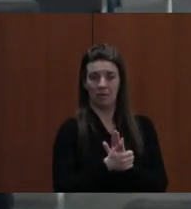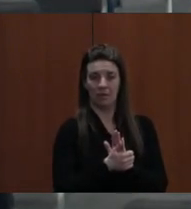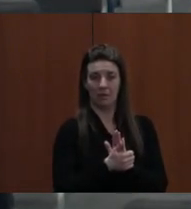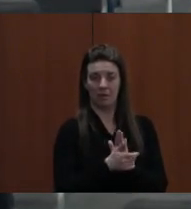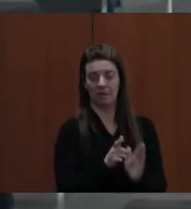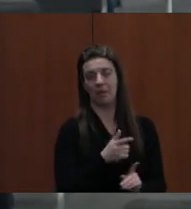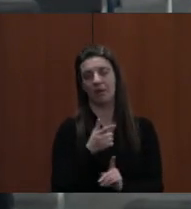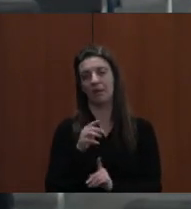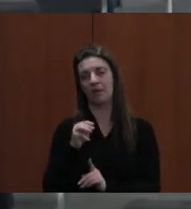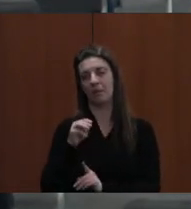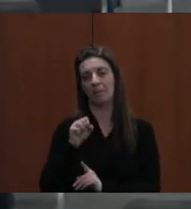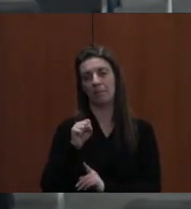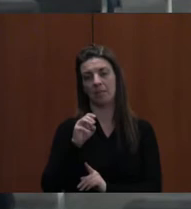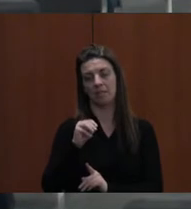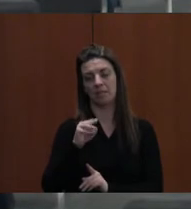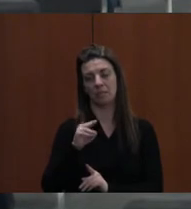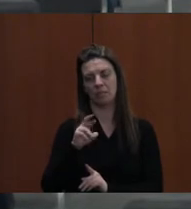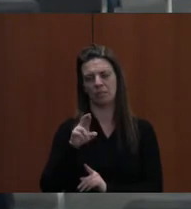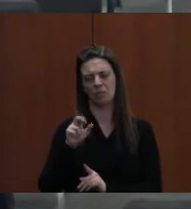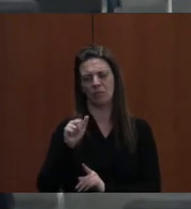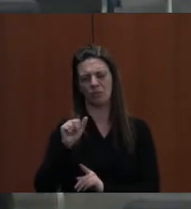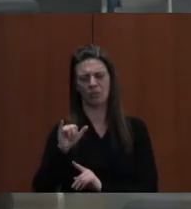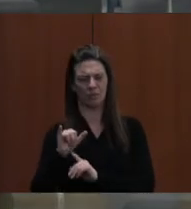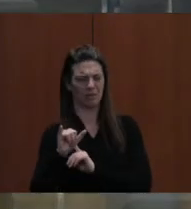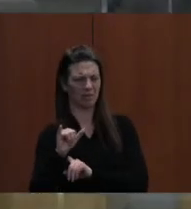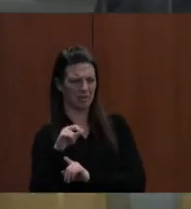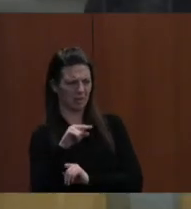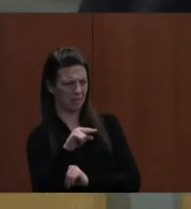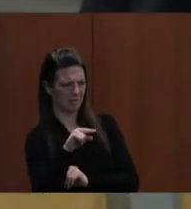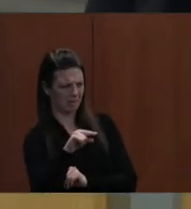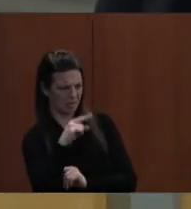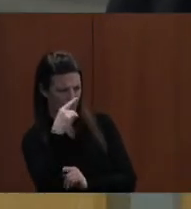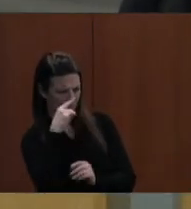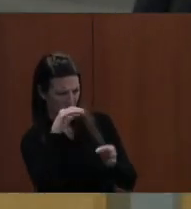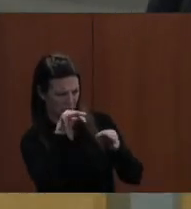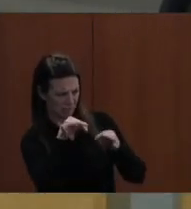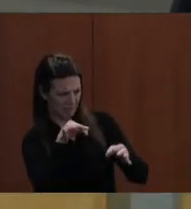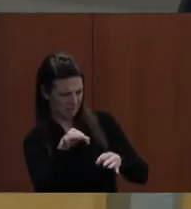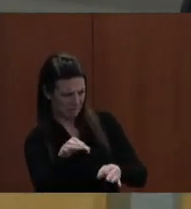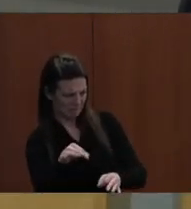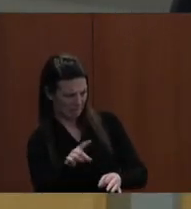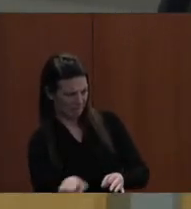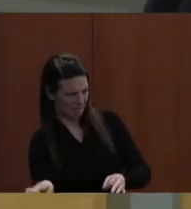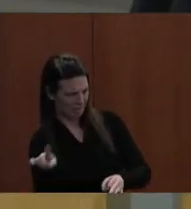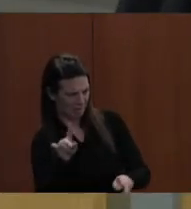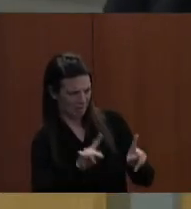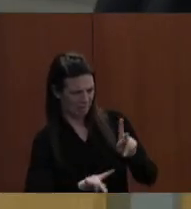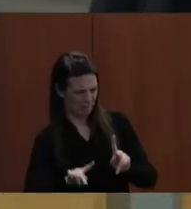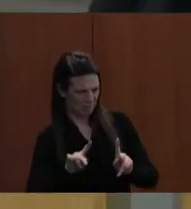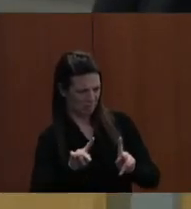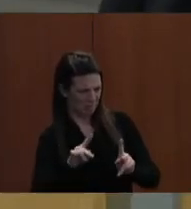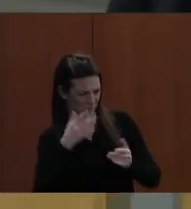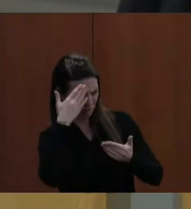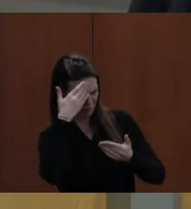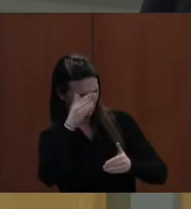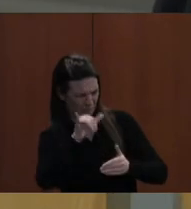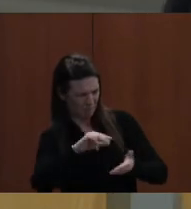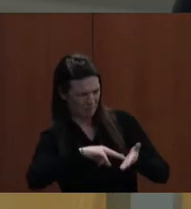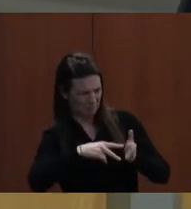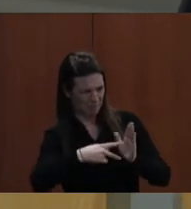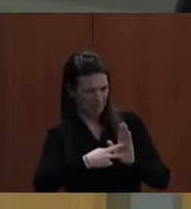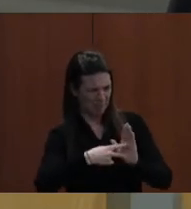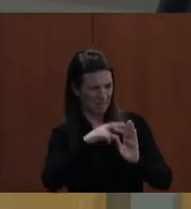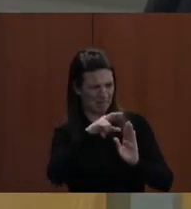MS. MR. PREW, CAN YOU EXPLAIN TO THE PEOPLE THAT DON'T KNOW WHAT WE MEAN BY THE RESOURCE POOL? SURE. THE